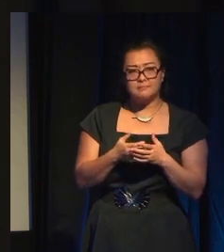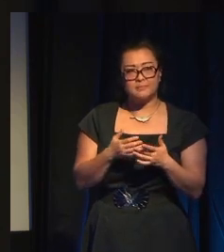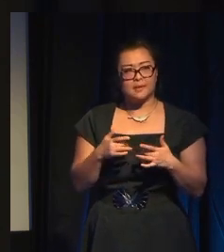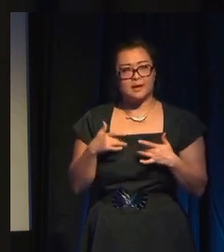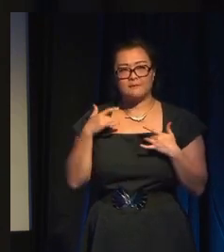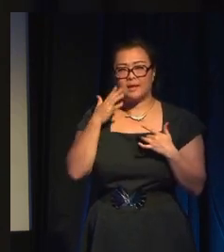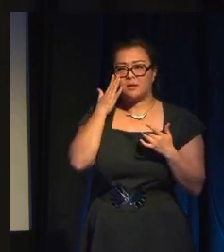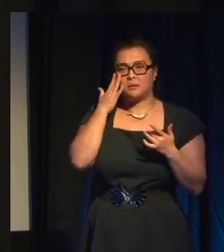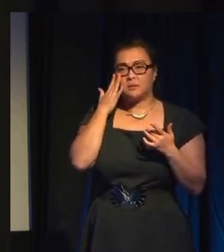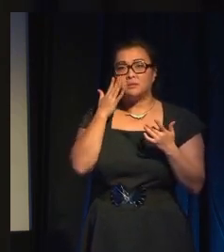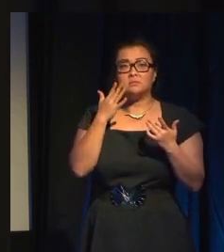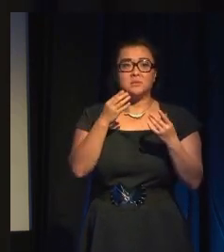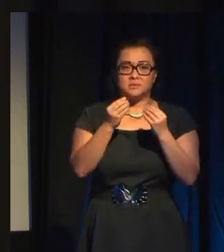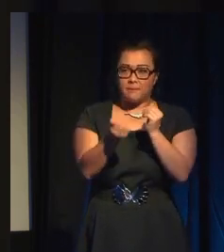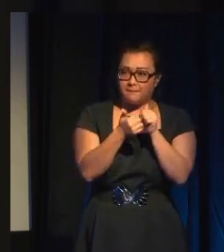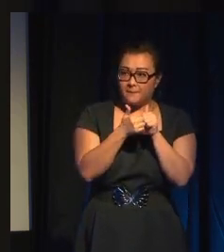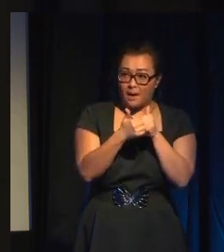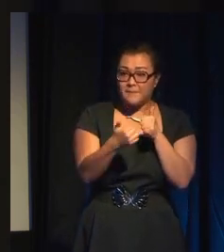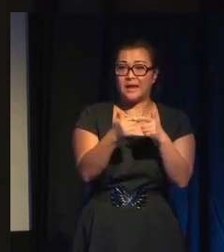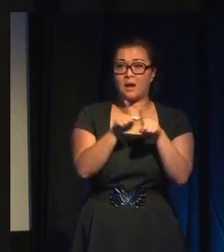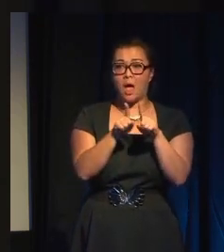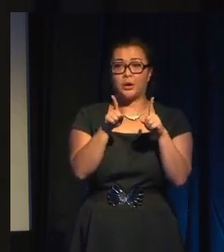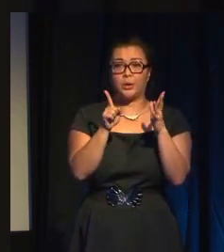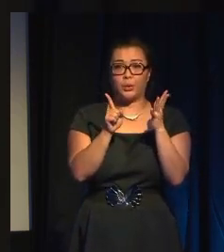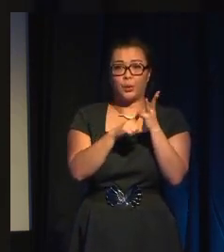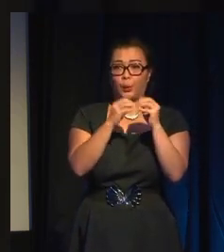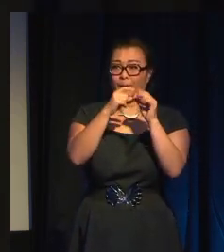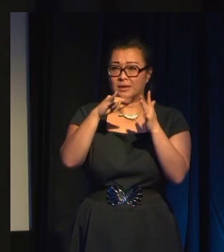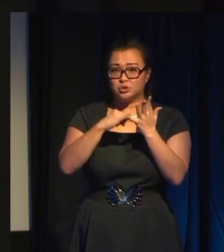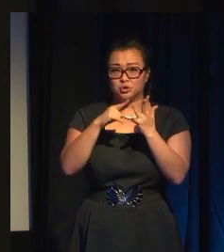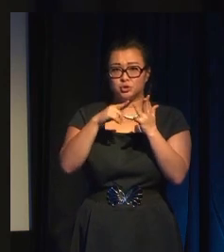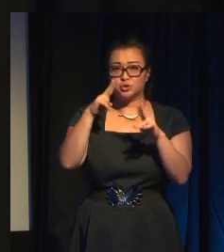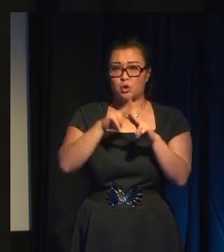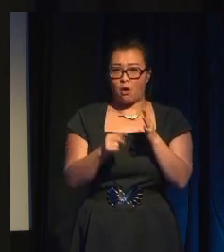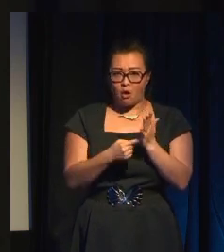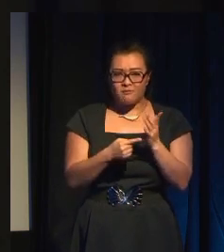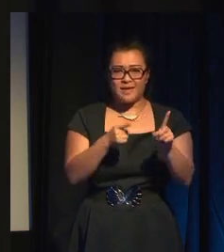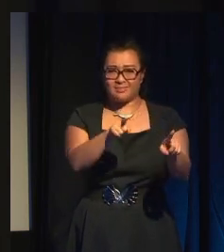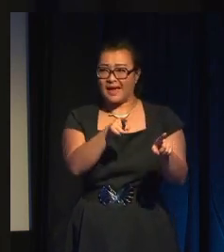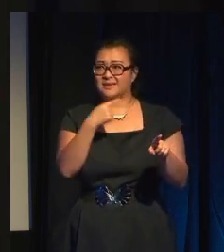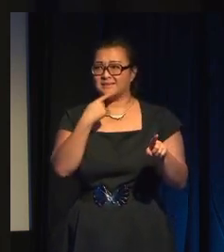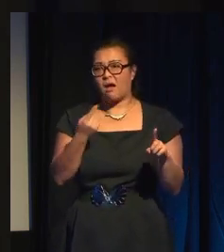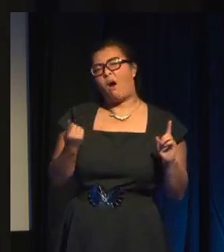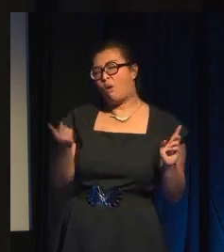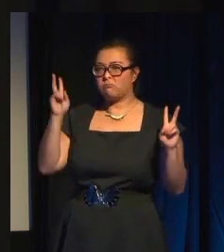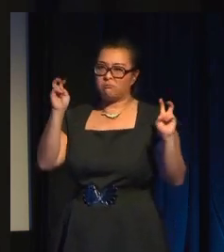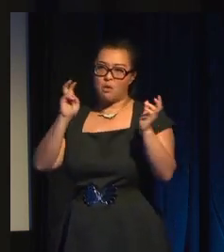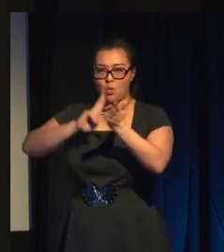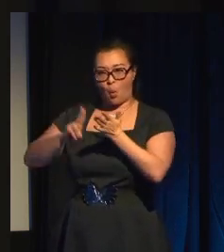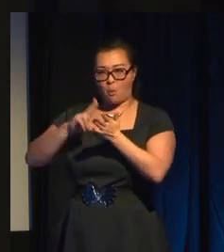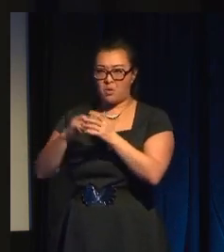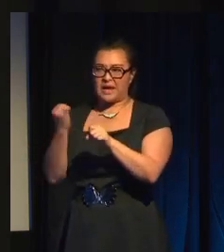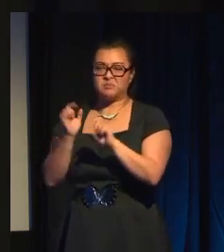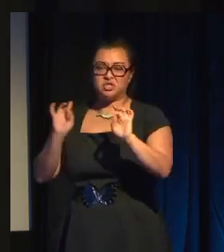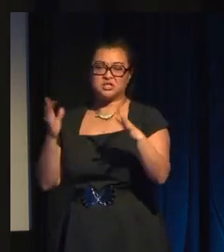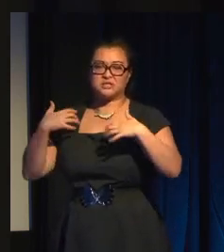like Ubisoft, who like to claim that normal, regular games are simply entertainment and definitely should not contain any social